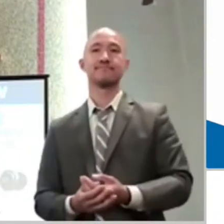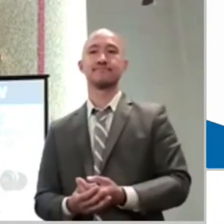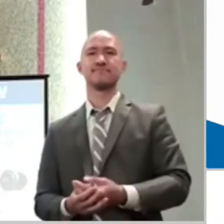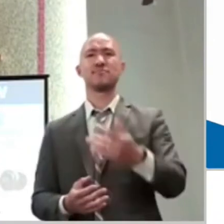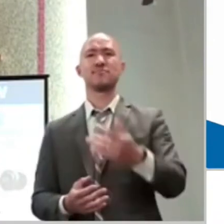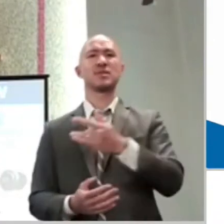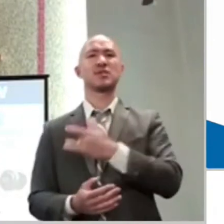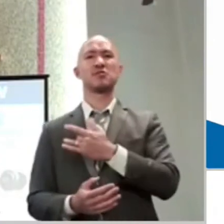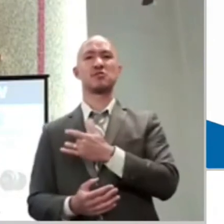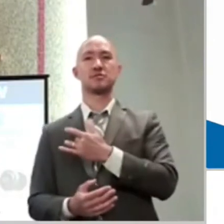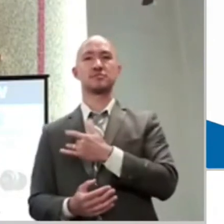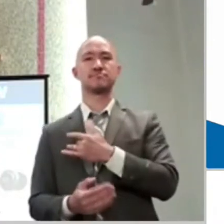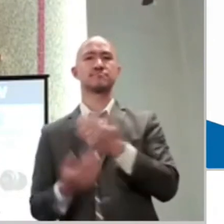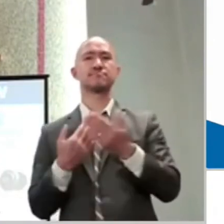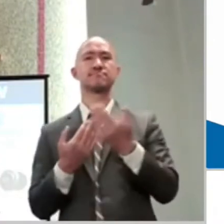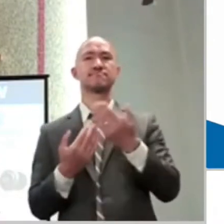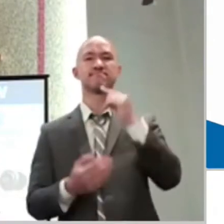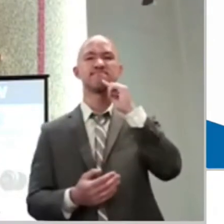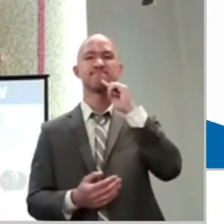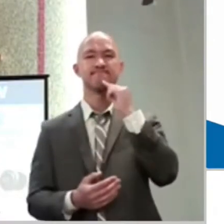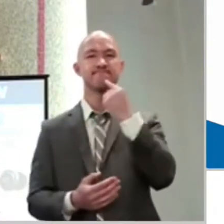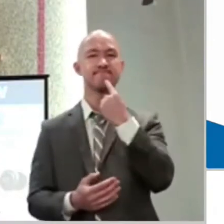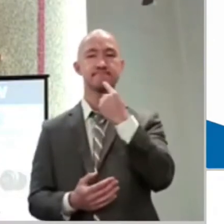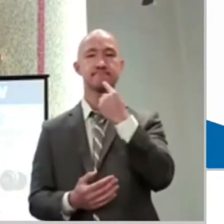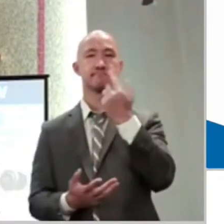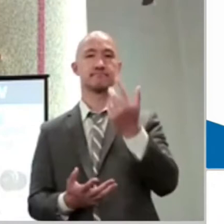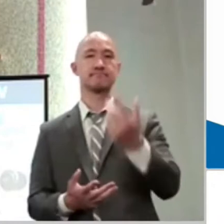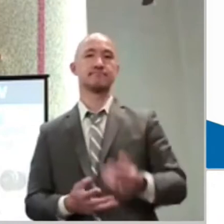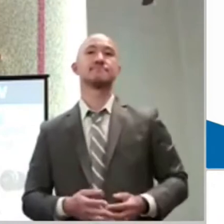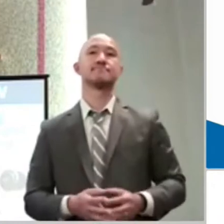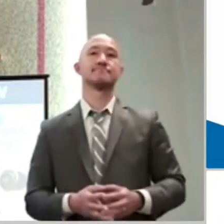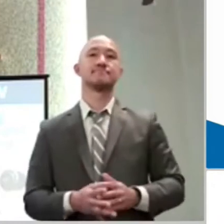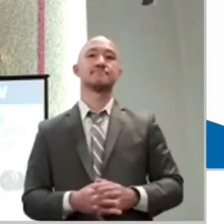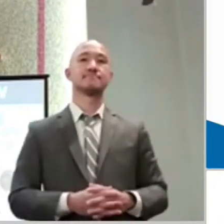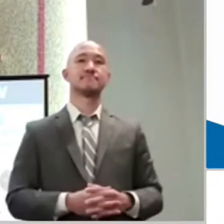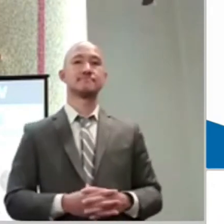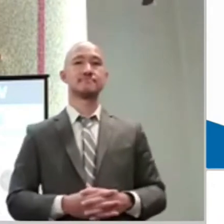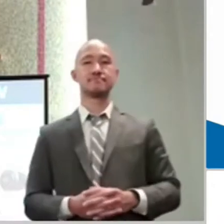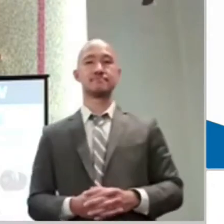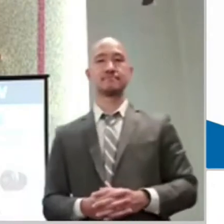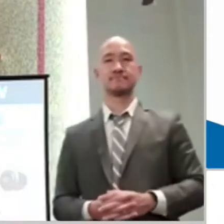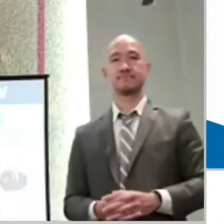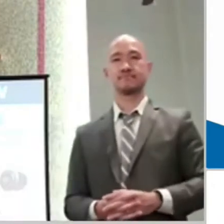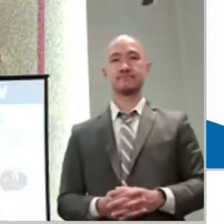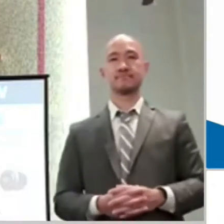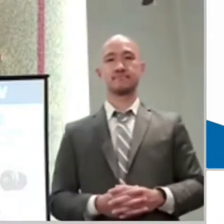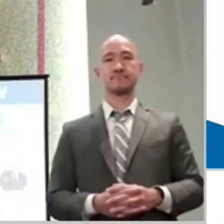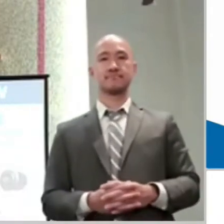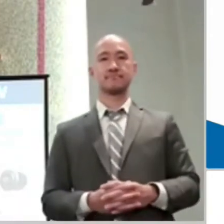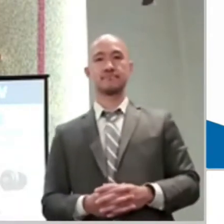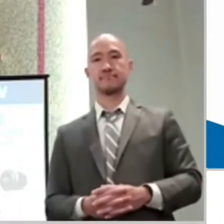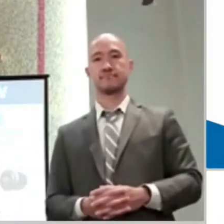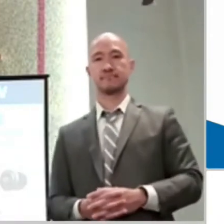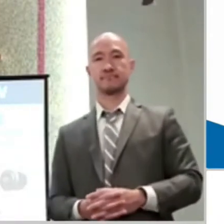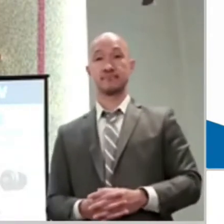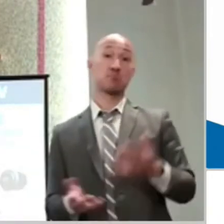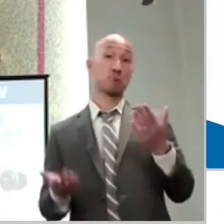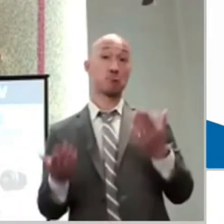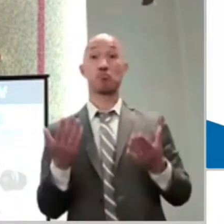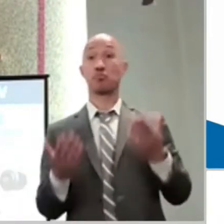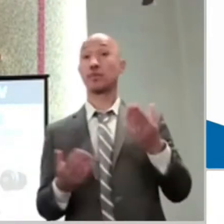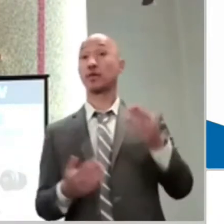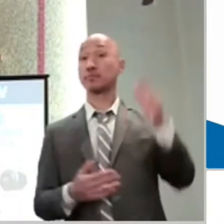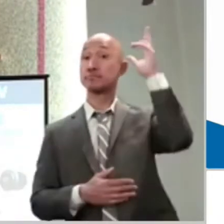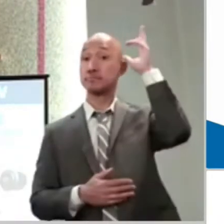changed for the worse when our faith is misplaced. And I think that's what Satan and evil powers are looking to